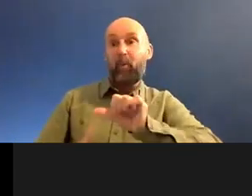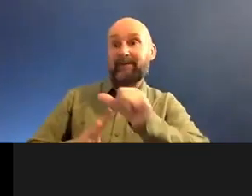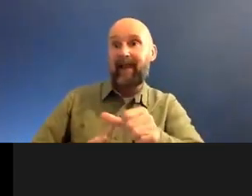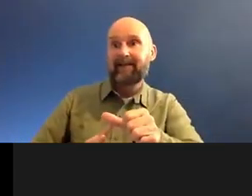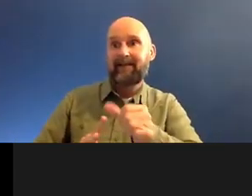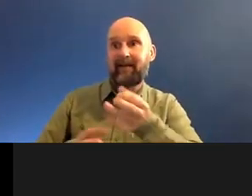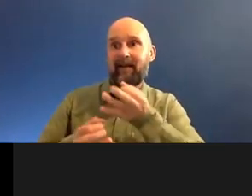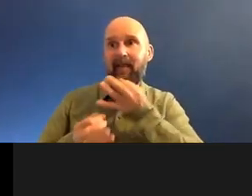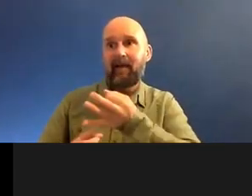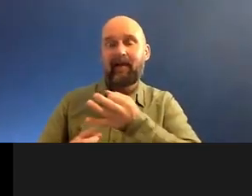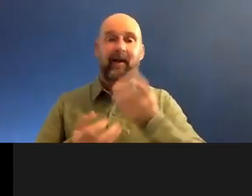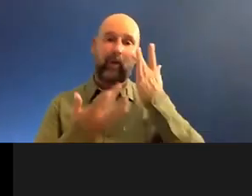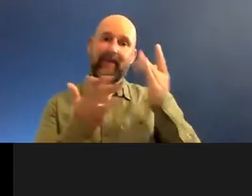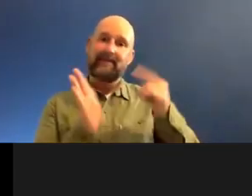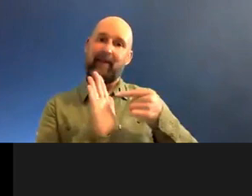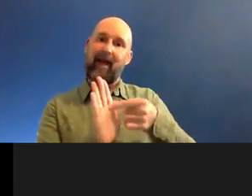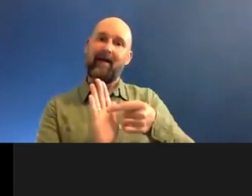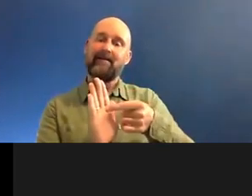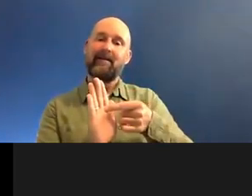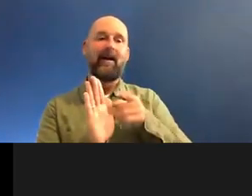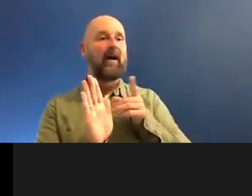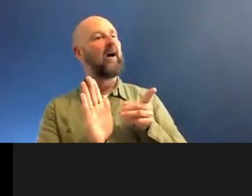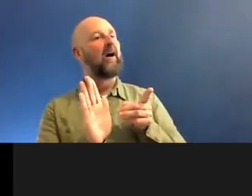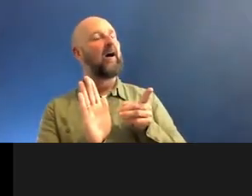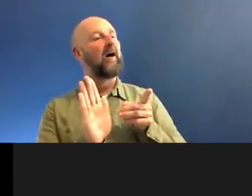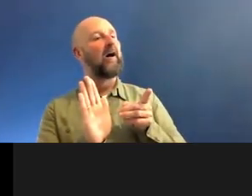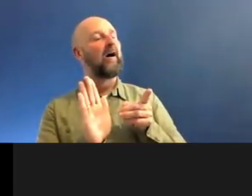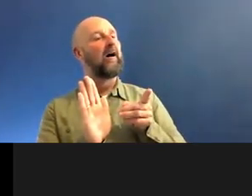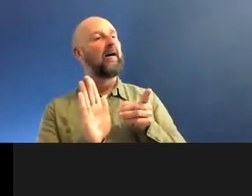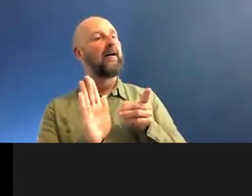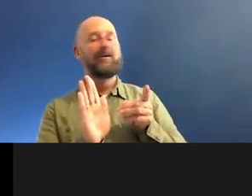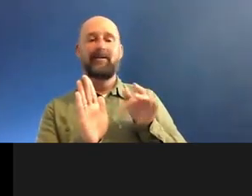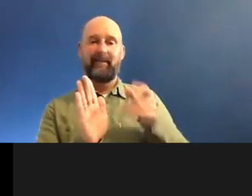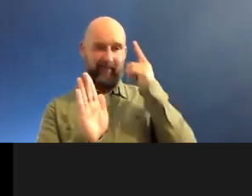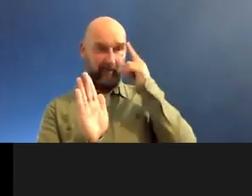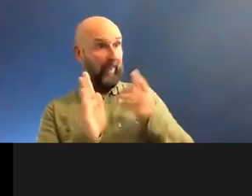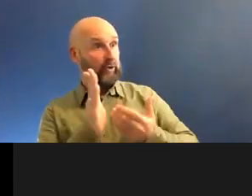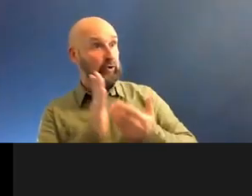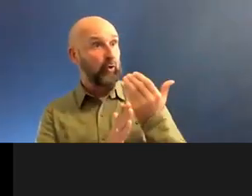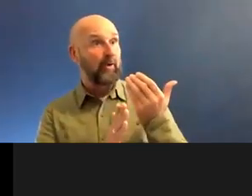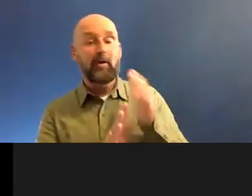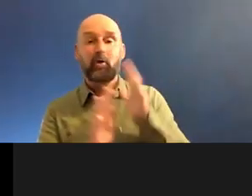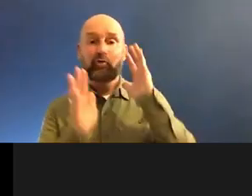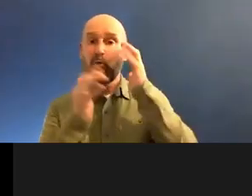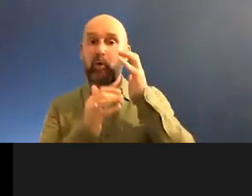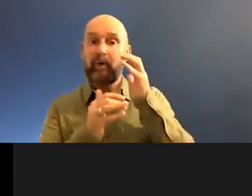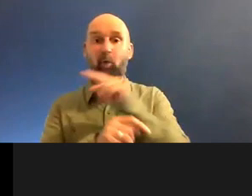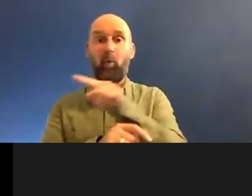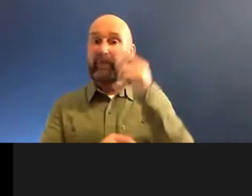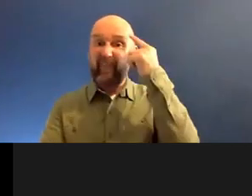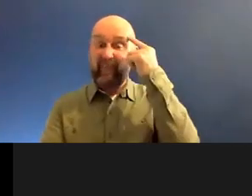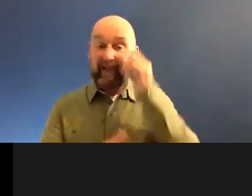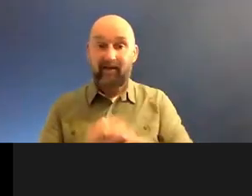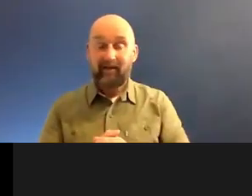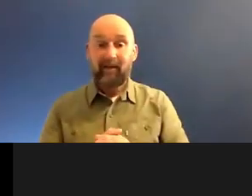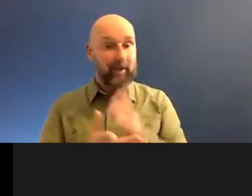mean, people, when they see my, they sometimes fair new, but it's, but sometimes you need to and not be worried about what other people think and just